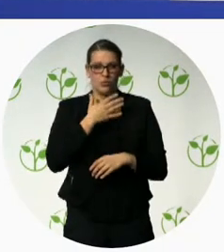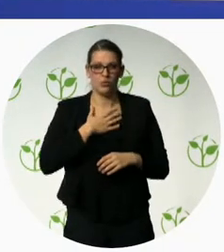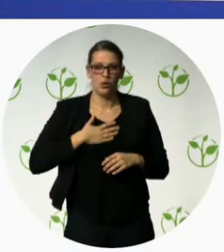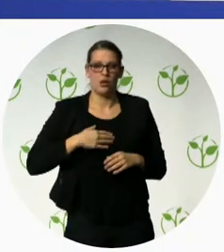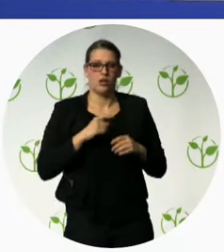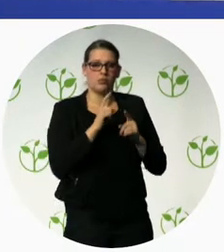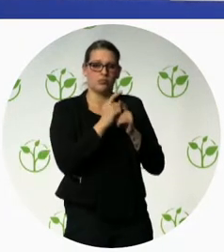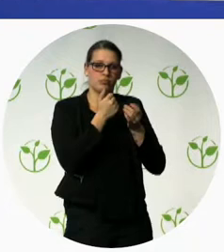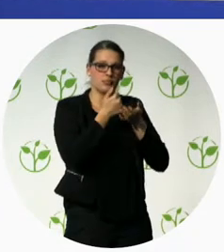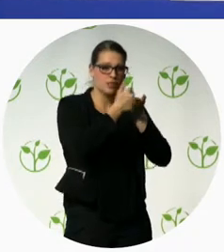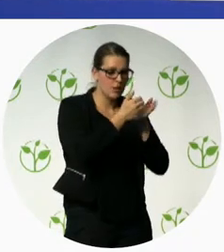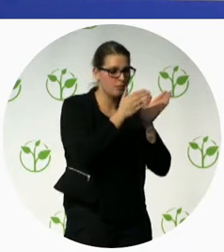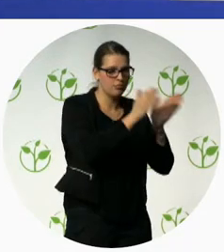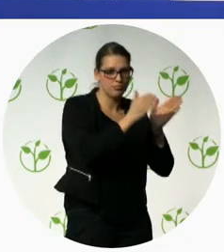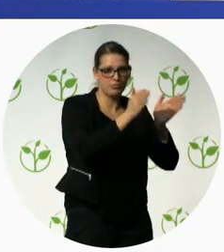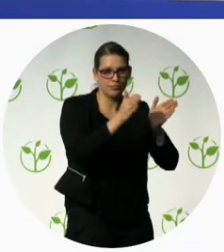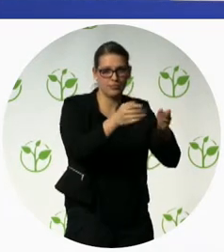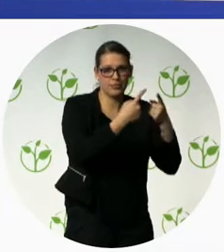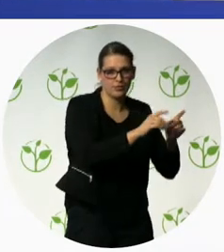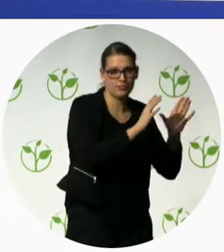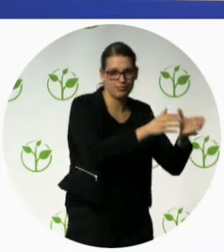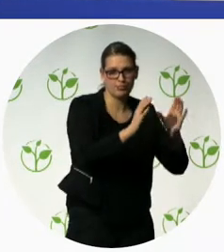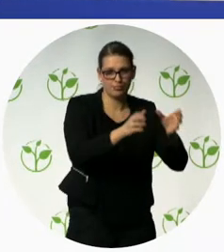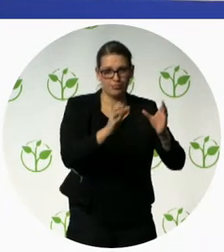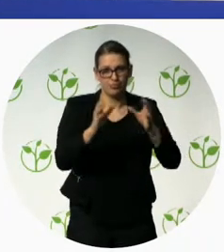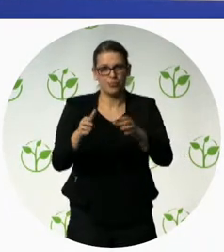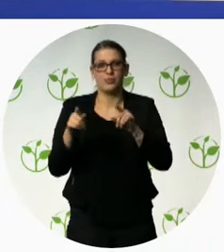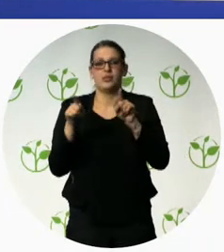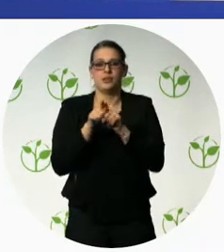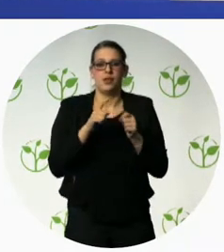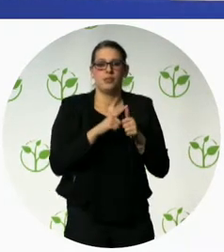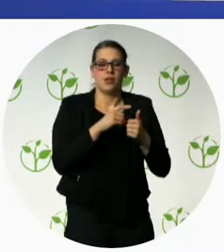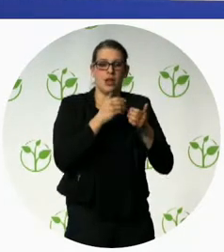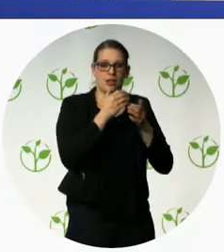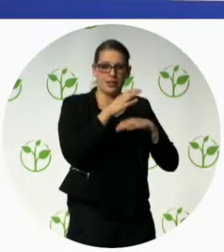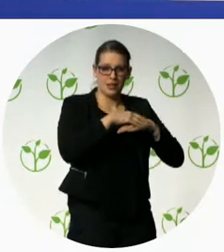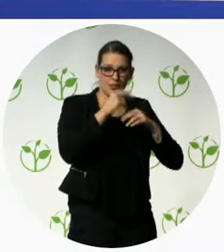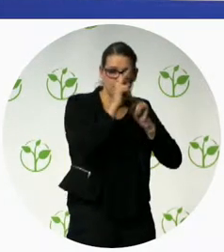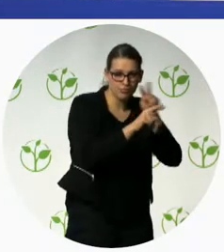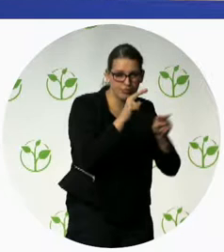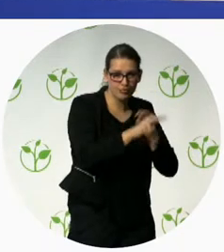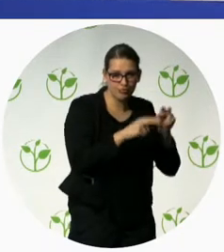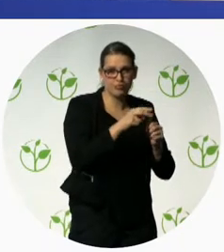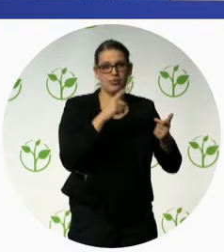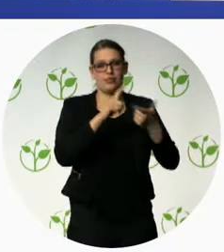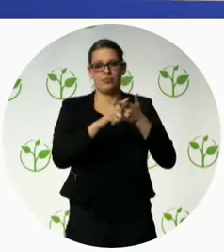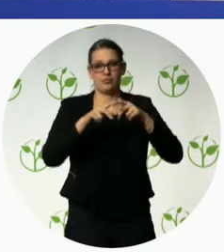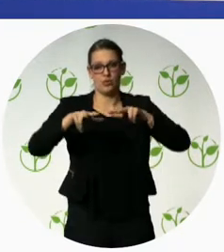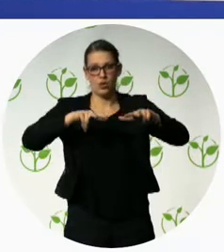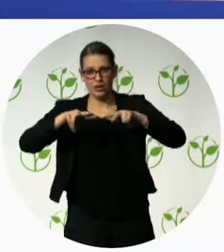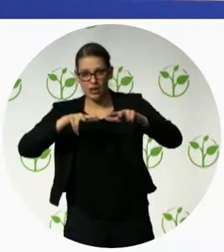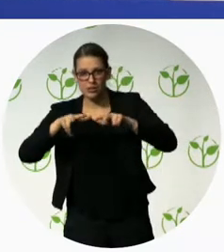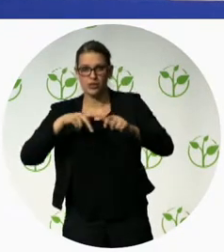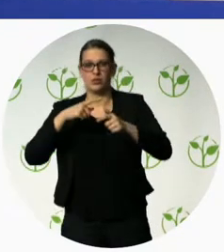DPOs the Ministry of Health or maybe Ministry of Social Security Social Welfare